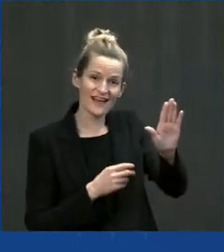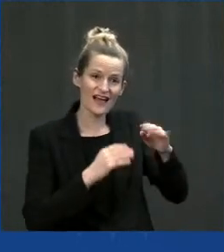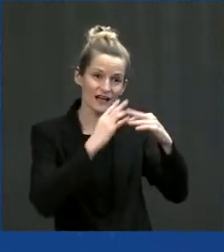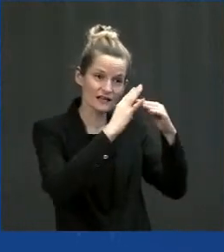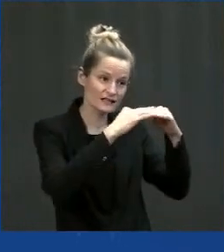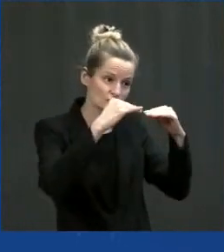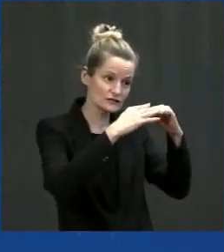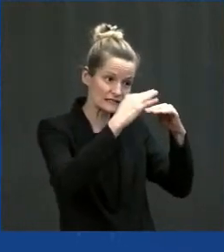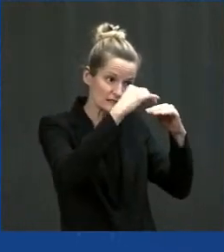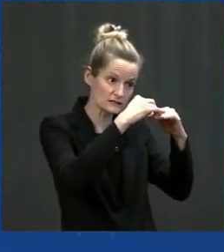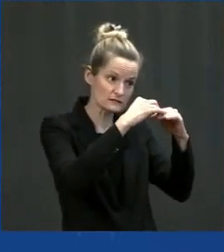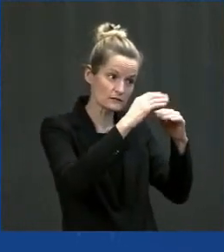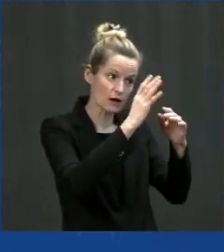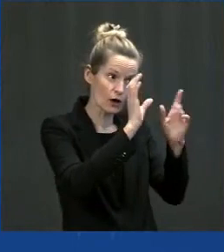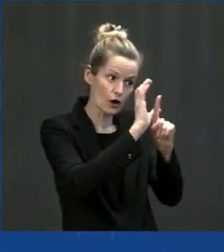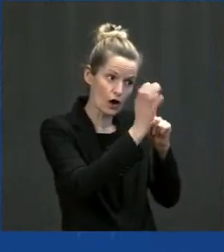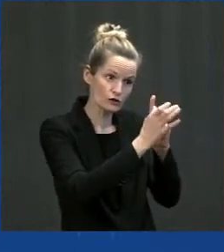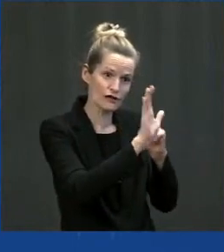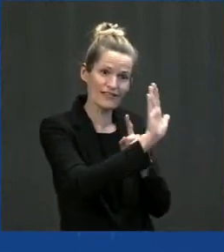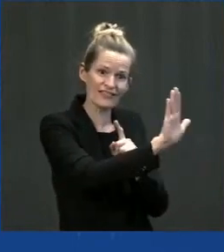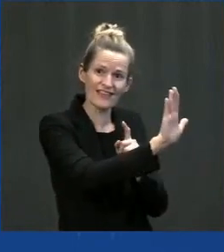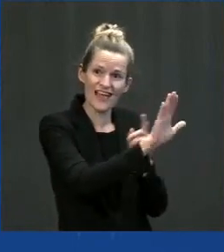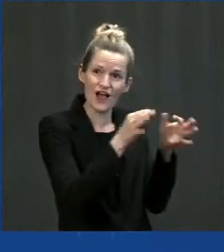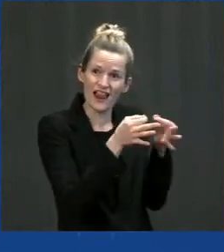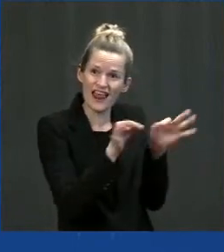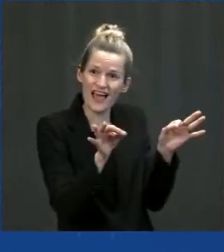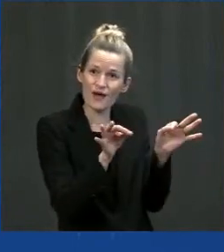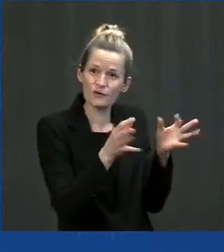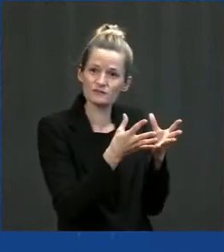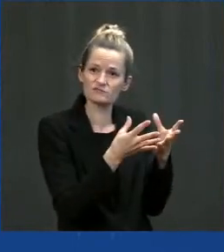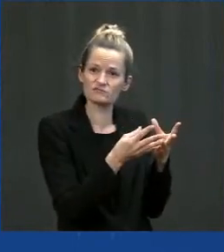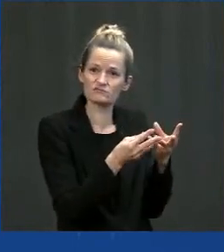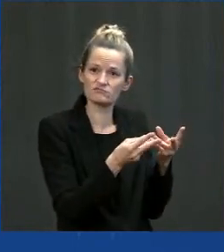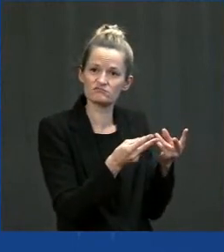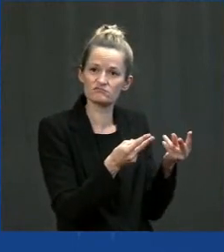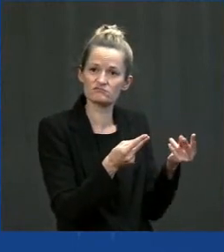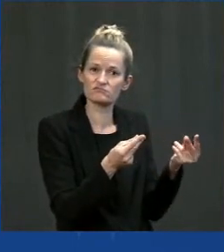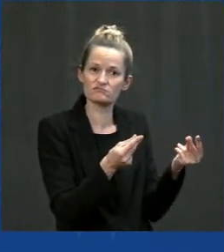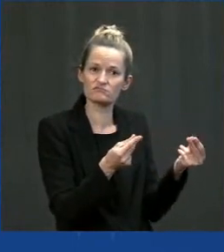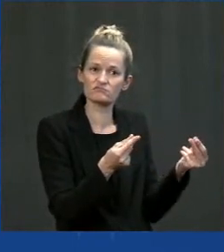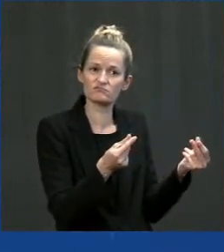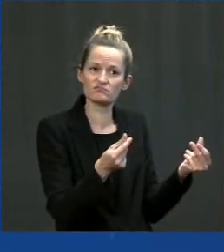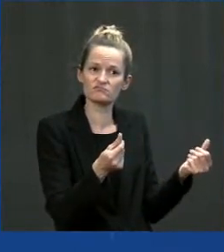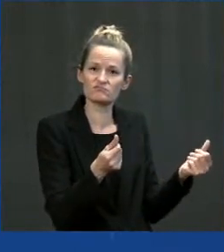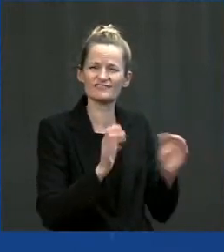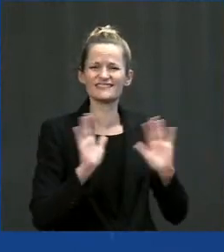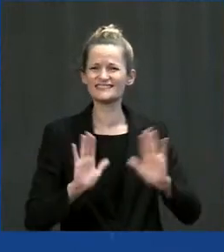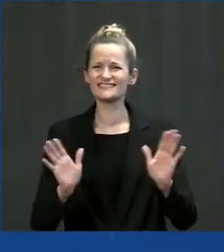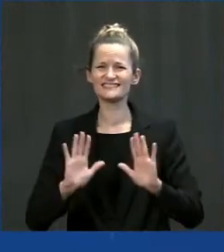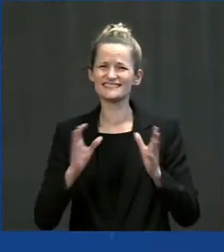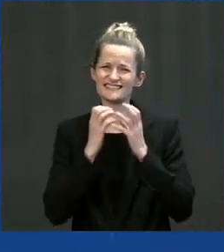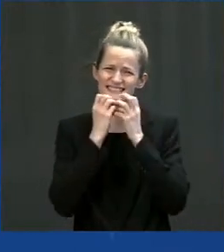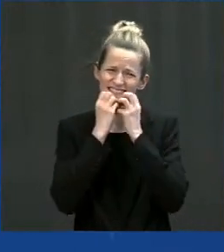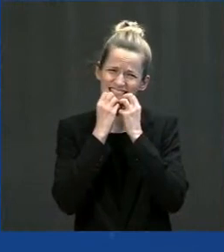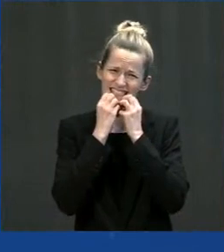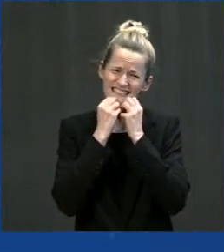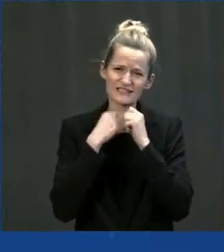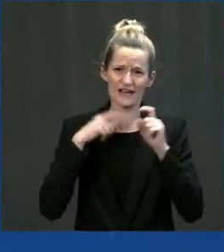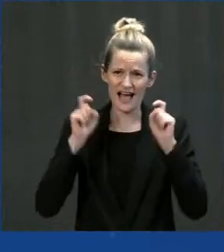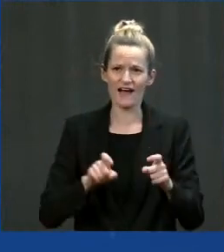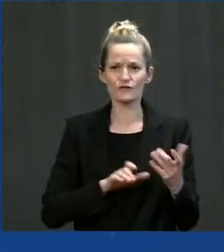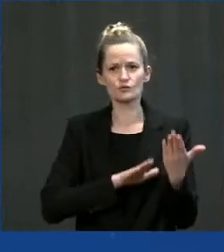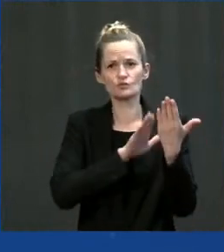vine. And we can't let that happen. So this is an important moment for the Cherokee Nation. During COVID, what we found